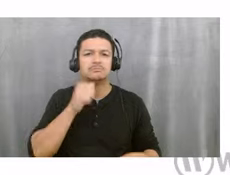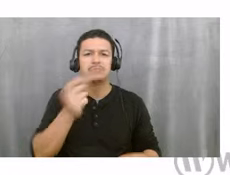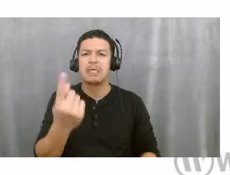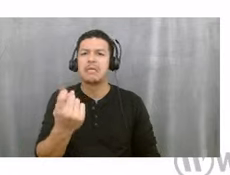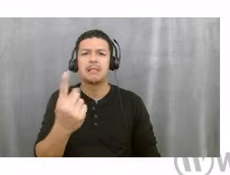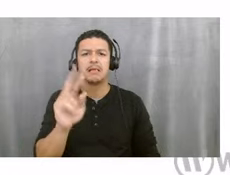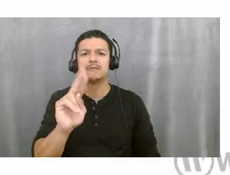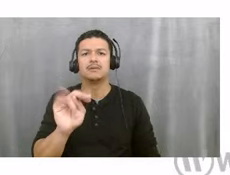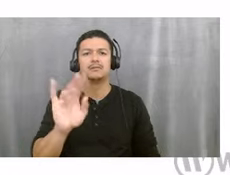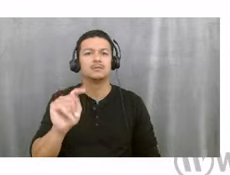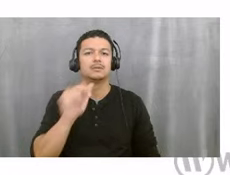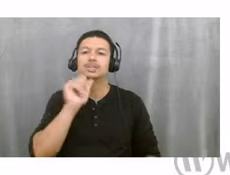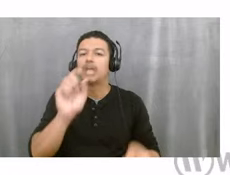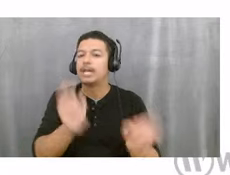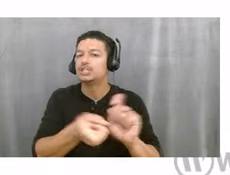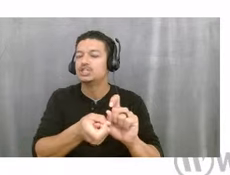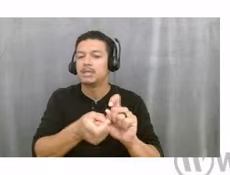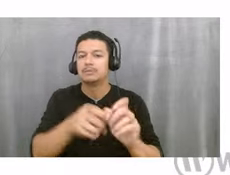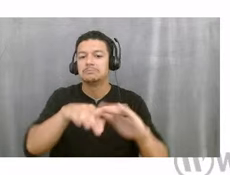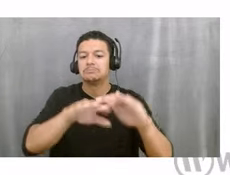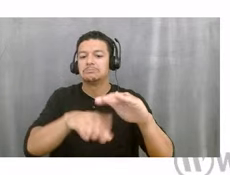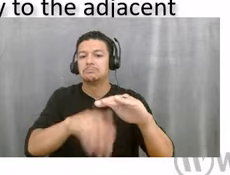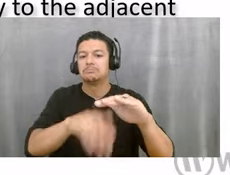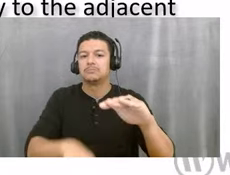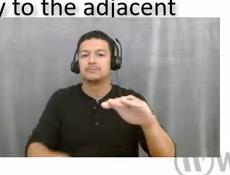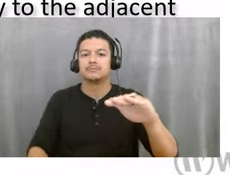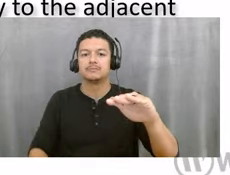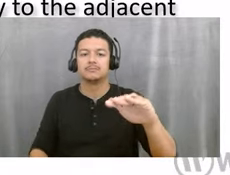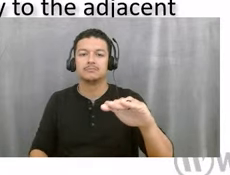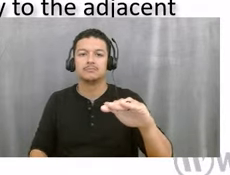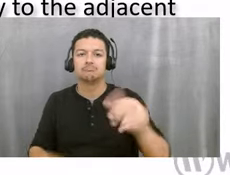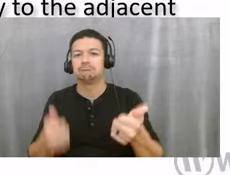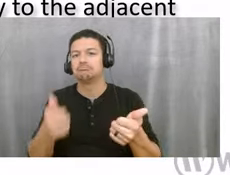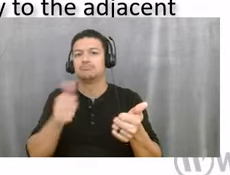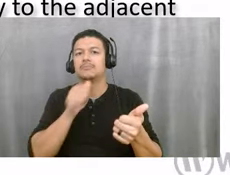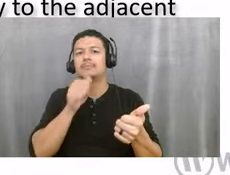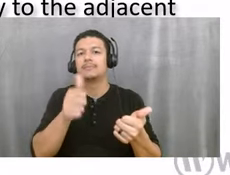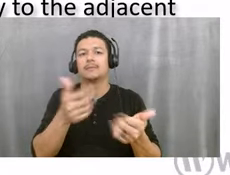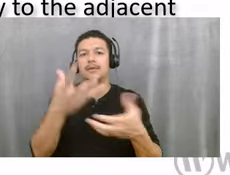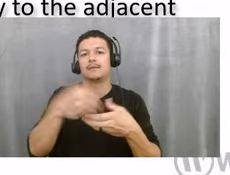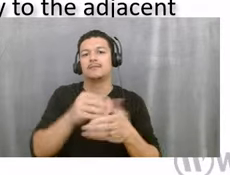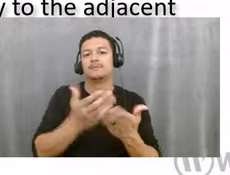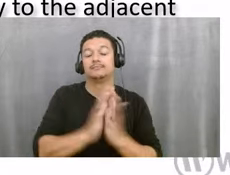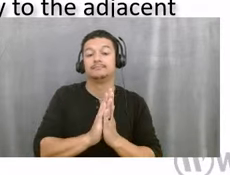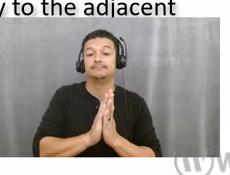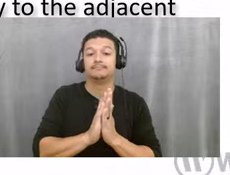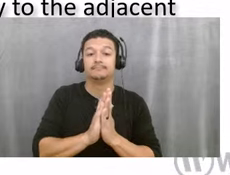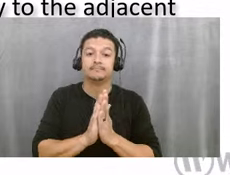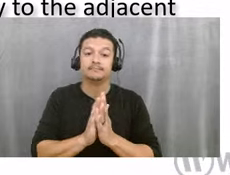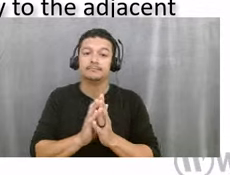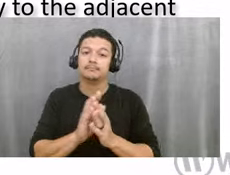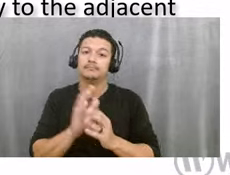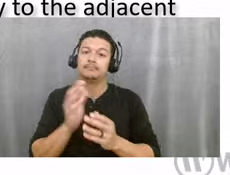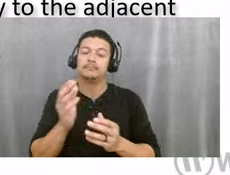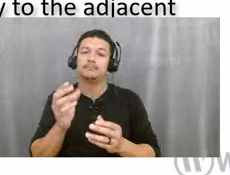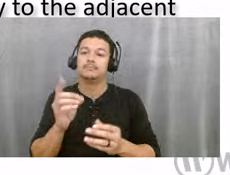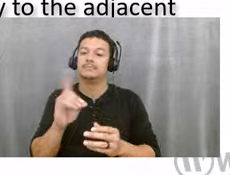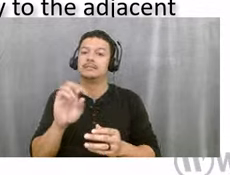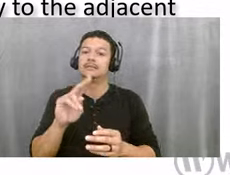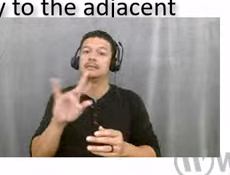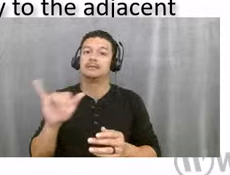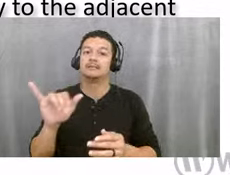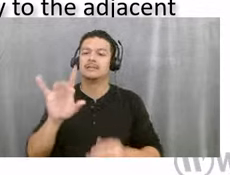We're actually coming in below that. Um, so that's not part of the request. Density wise, we are at 8.85 units per acre.